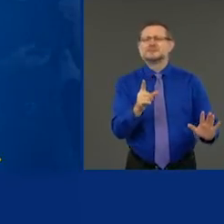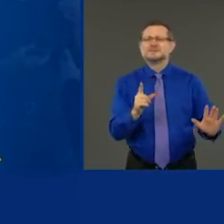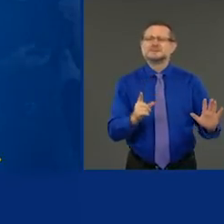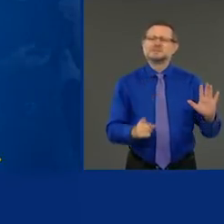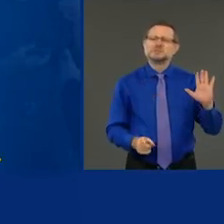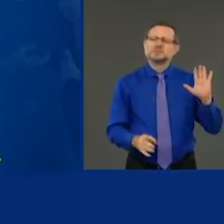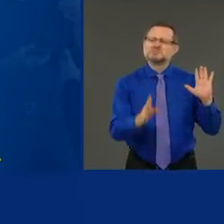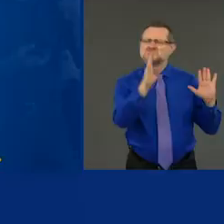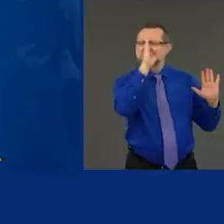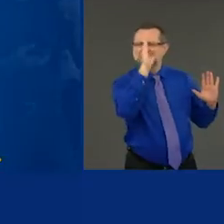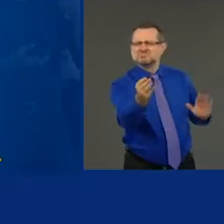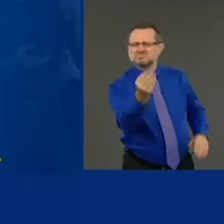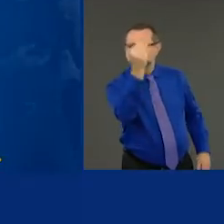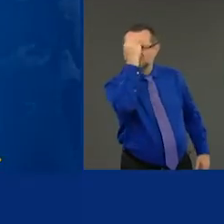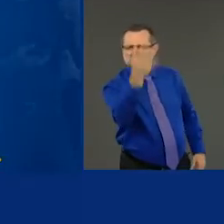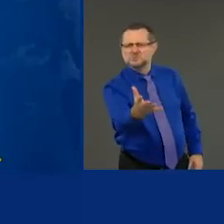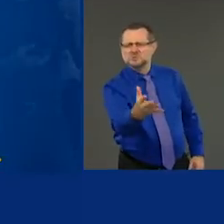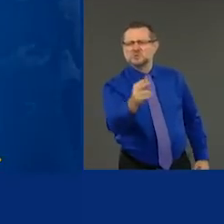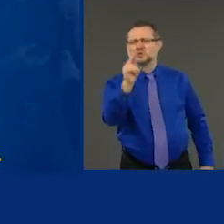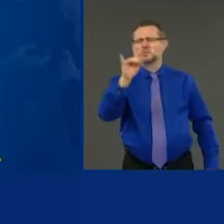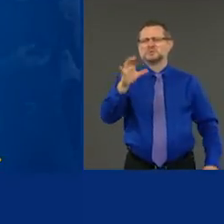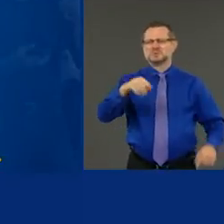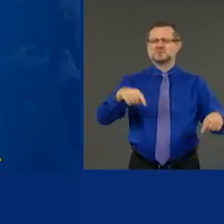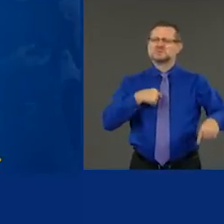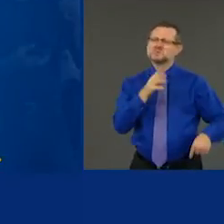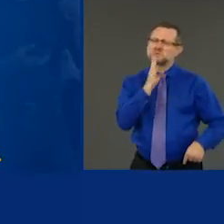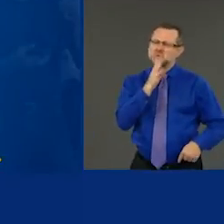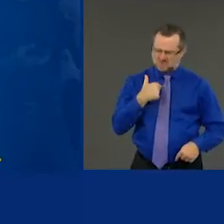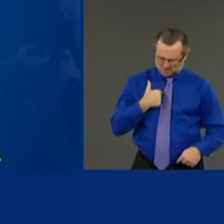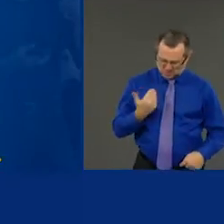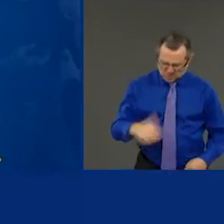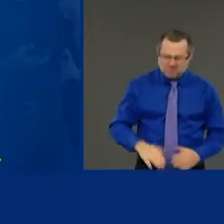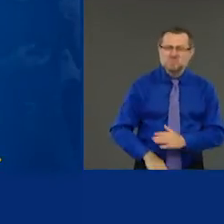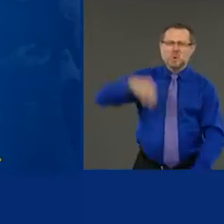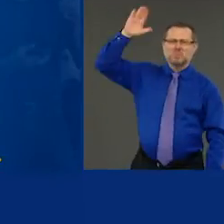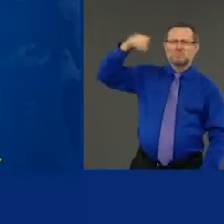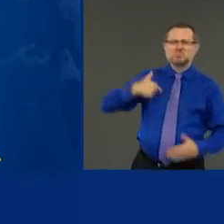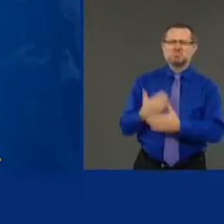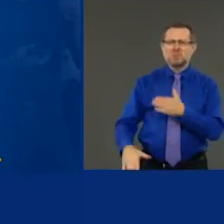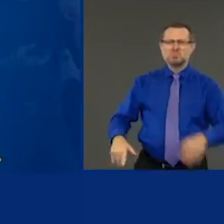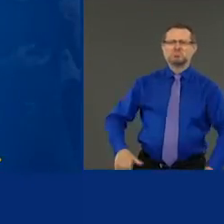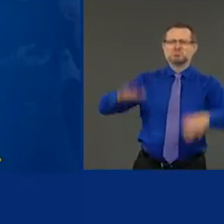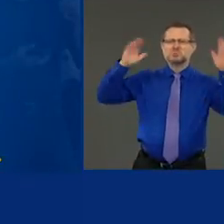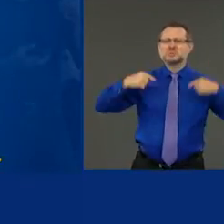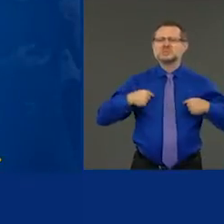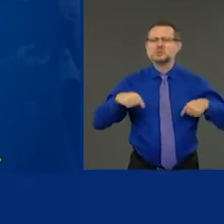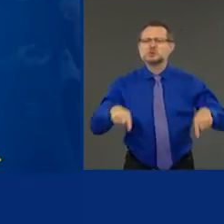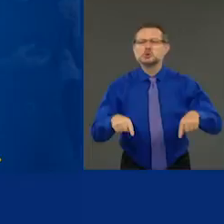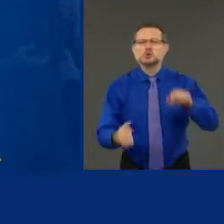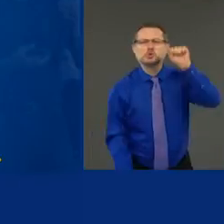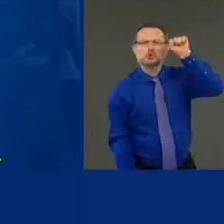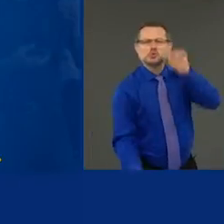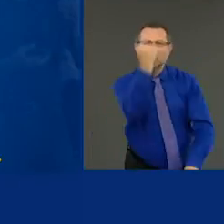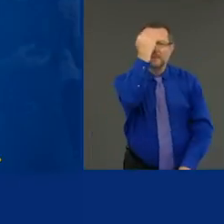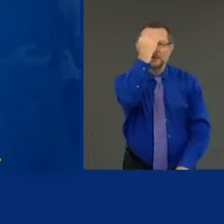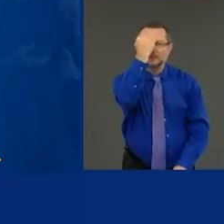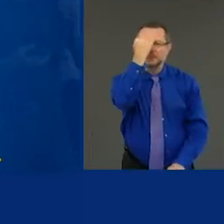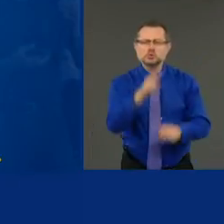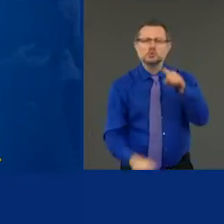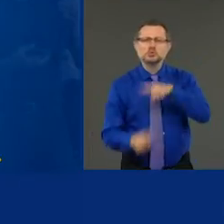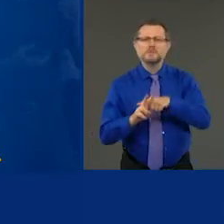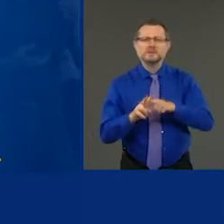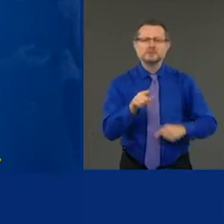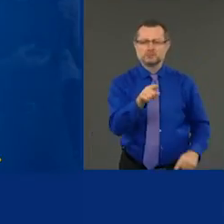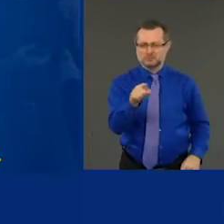York speak as a born and bred New Yorker, it's stupid what you're doing. It is